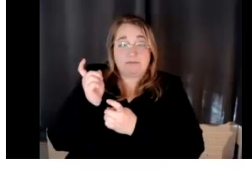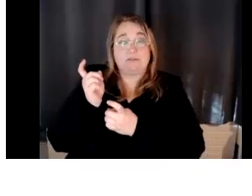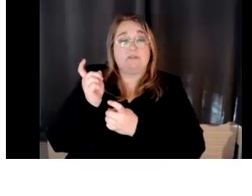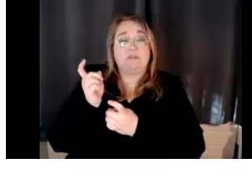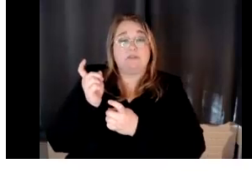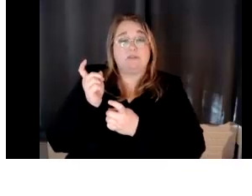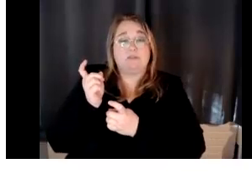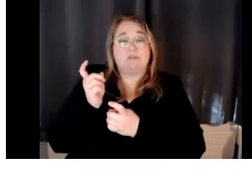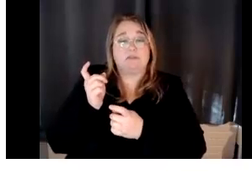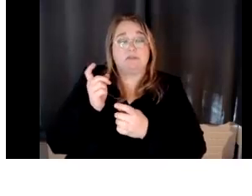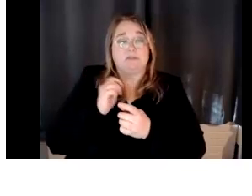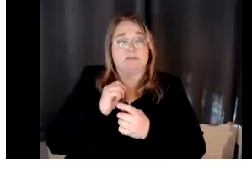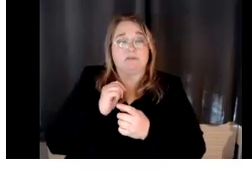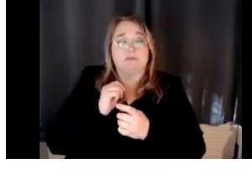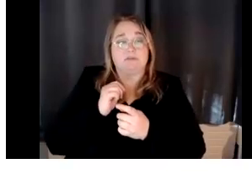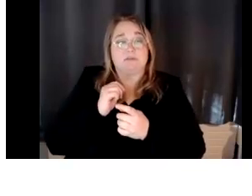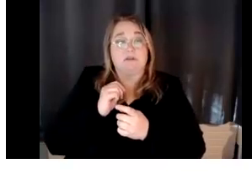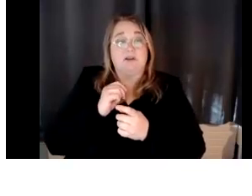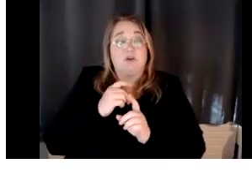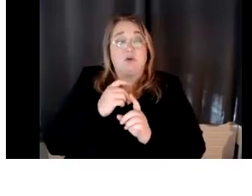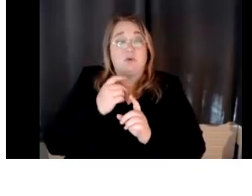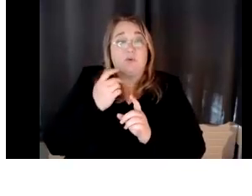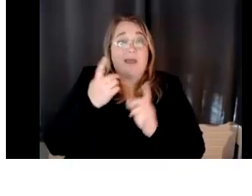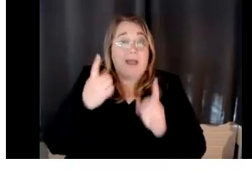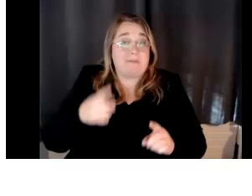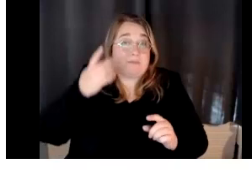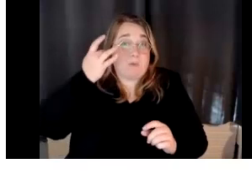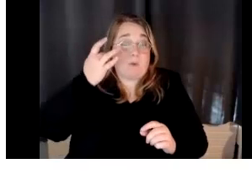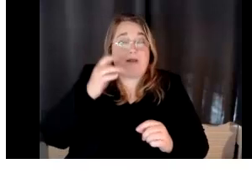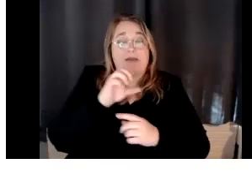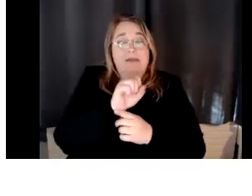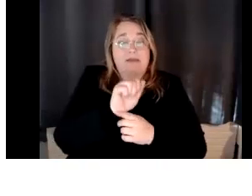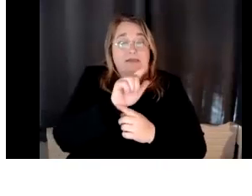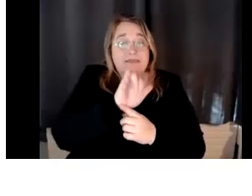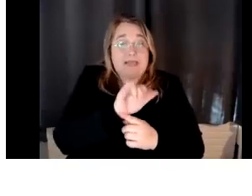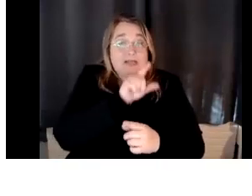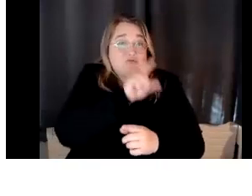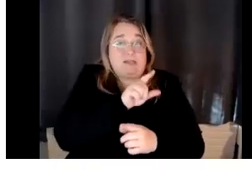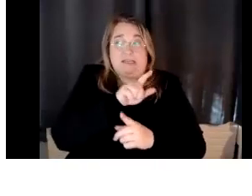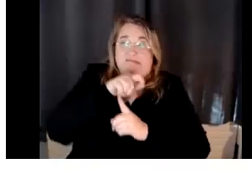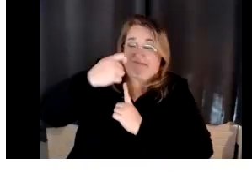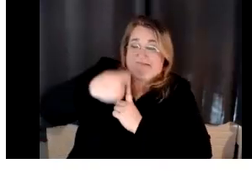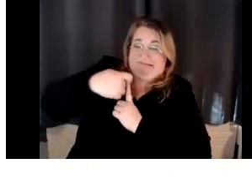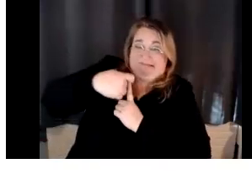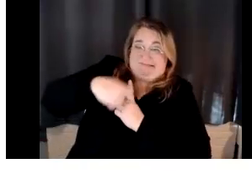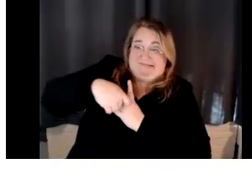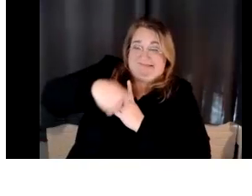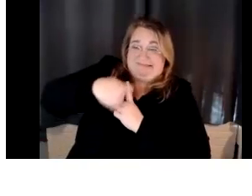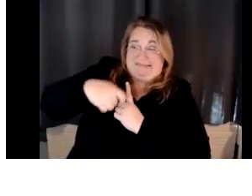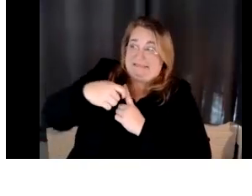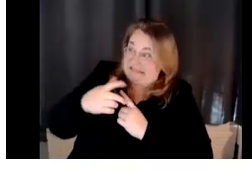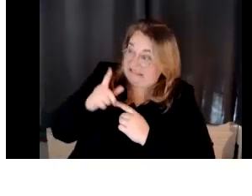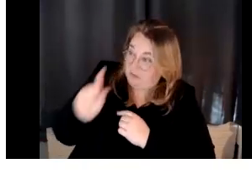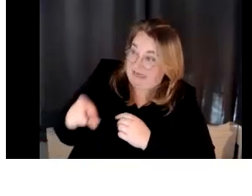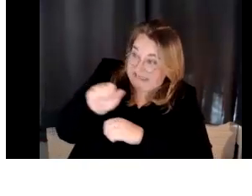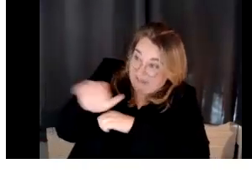Sally, uh, pretty much pestering me to, uh, submit them. And her language